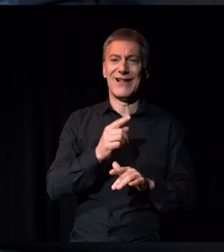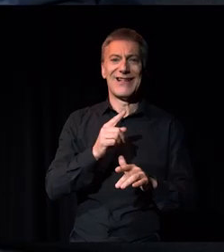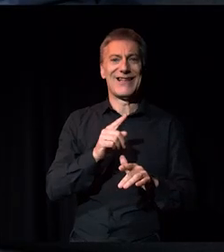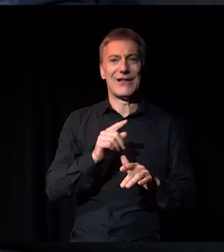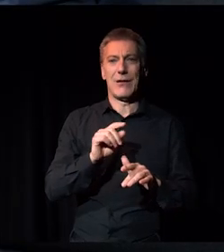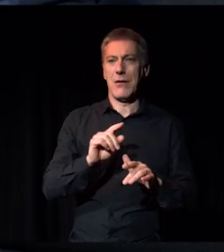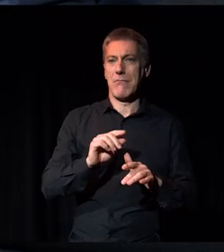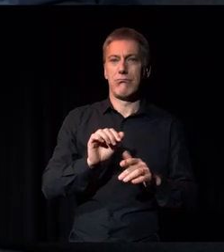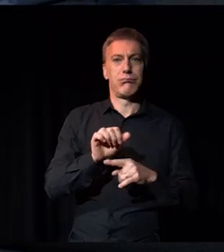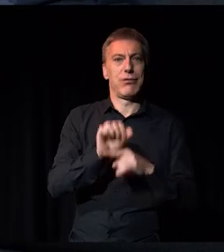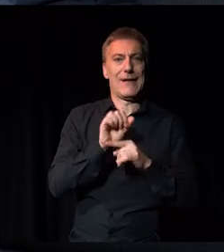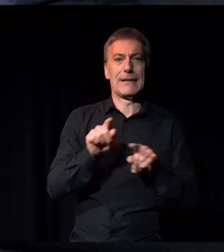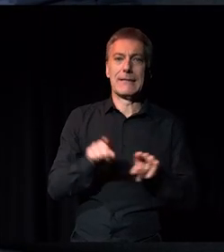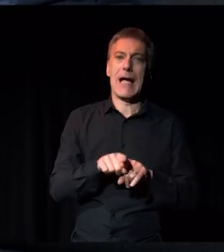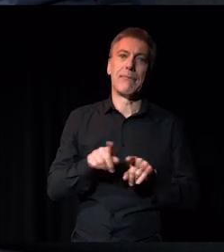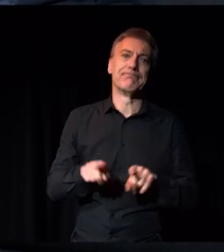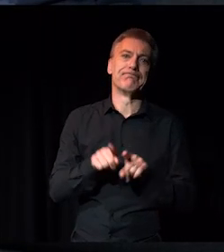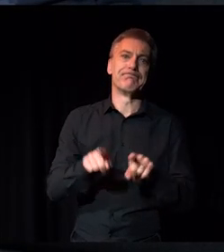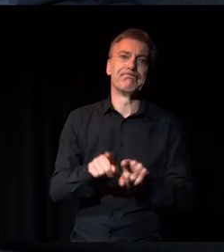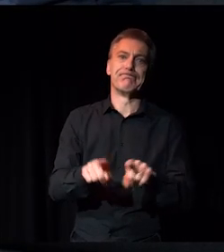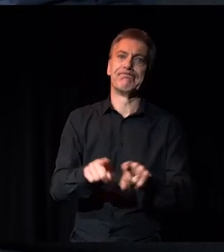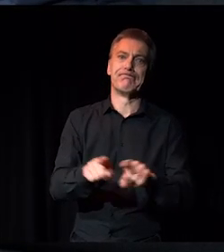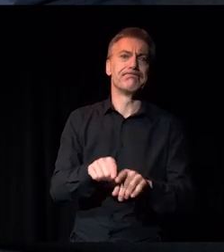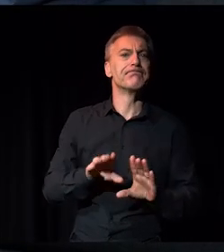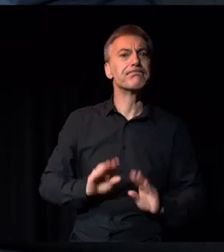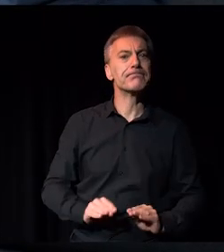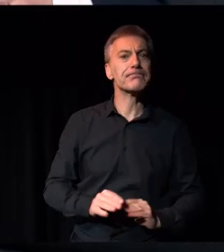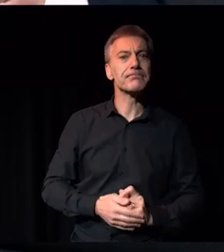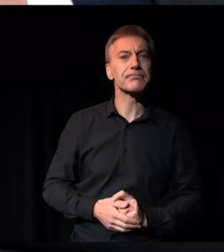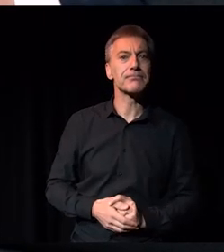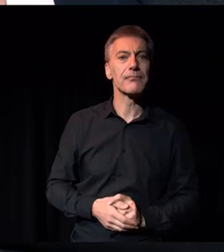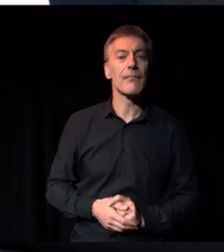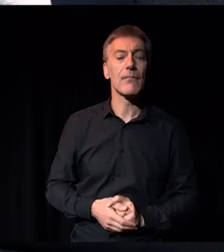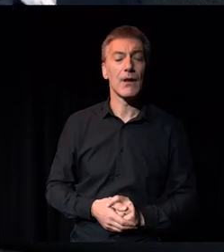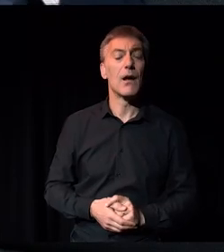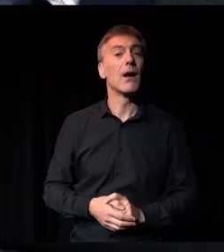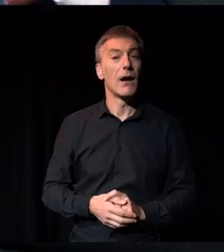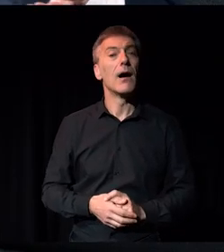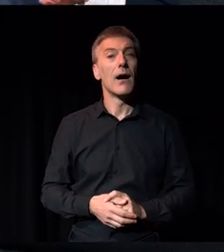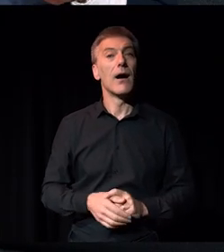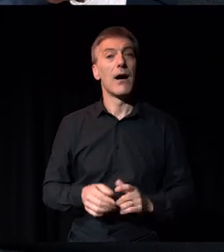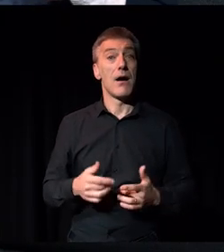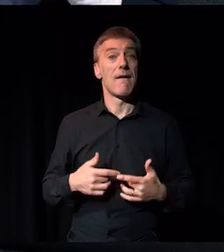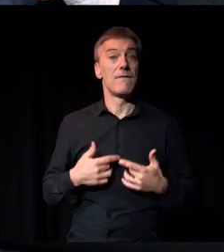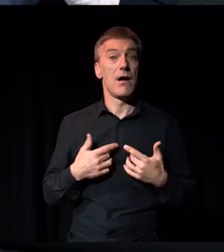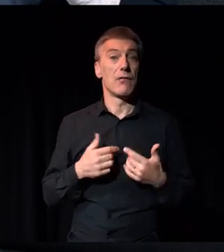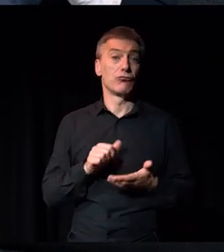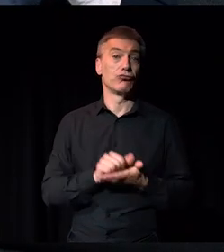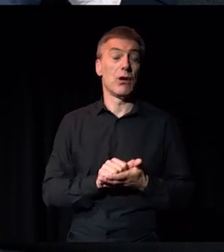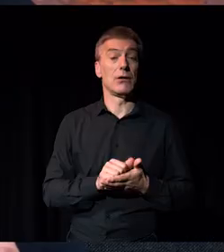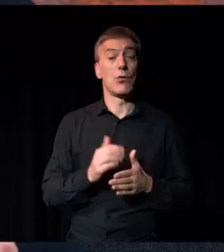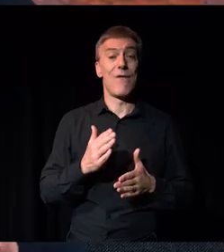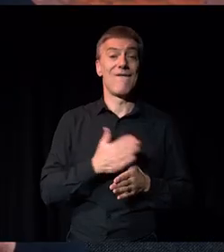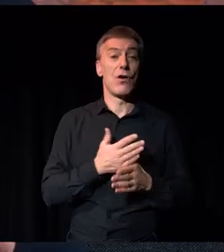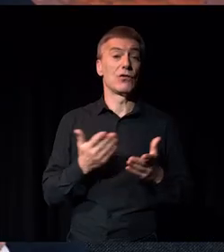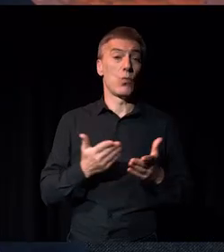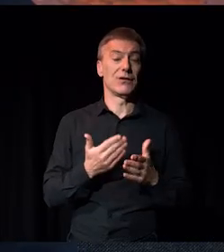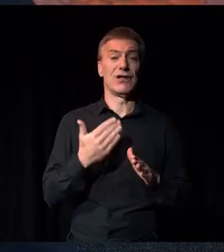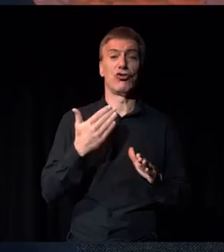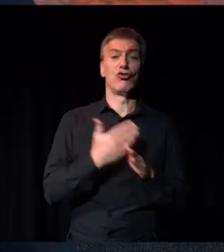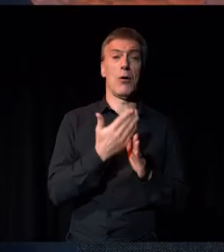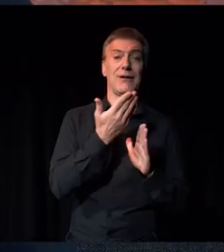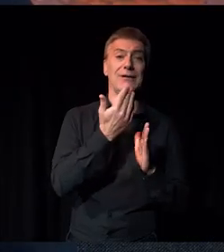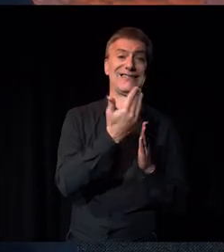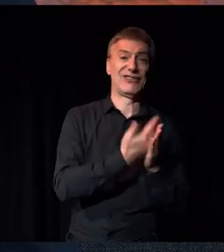answer that they've had in the past? Yes, yes. Well, I do think it begins with job descriptions and person spec,